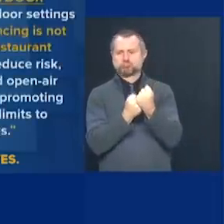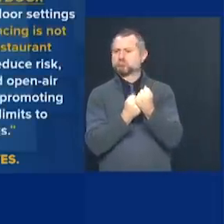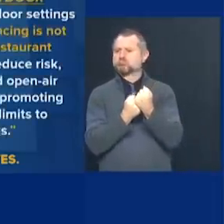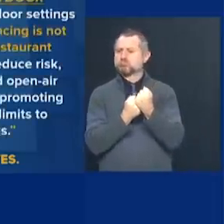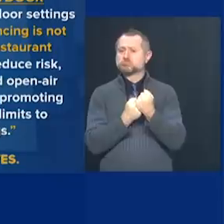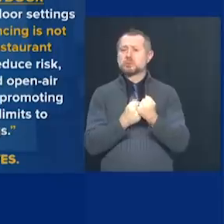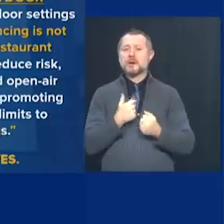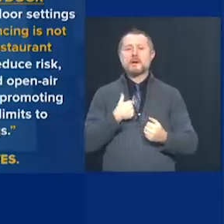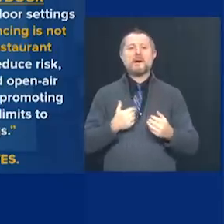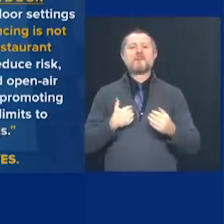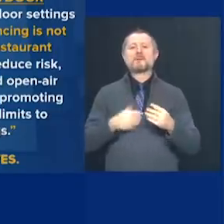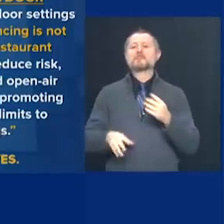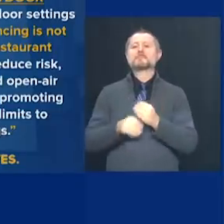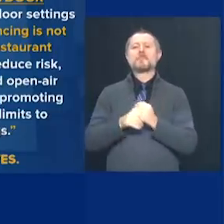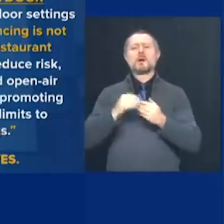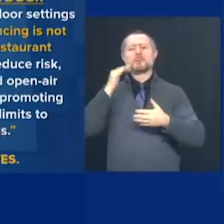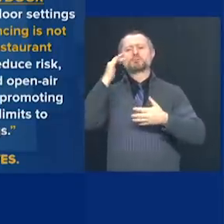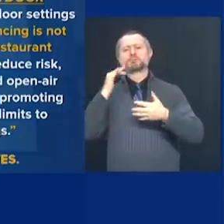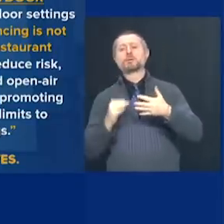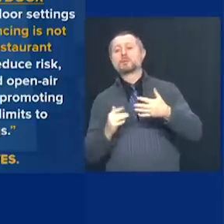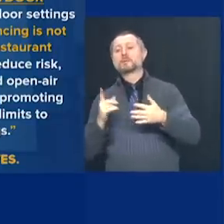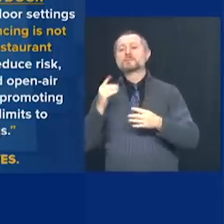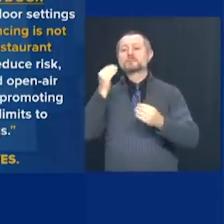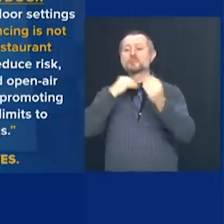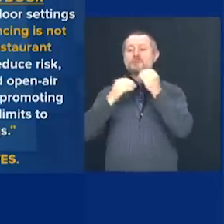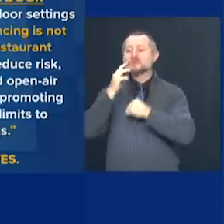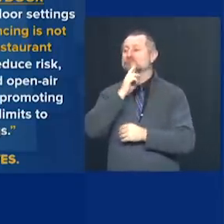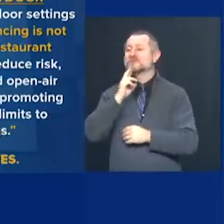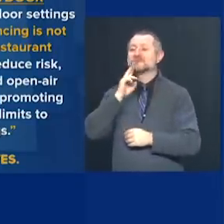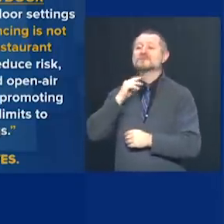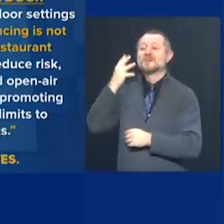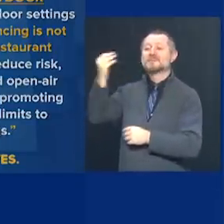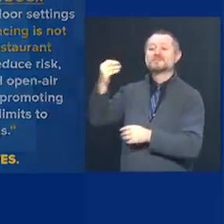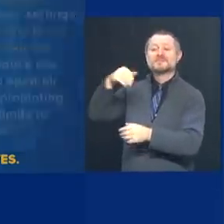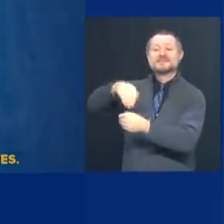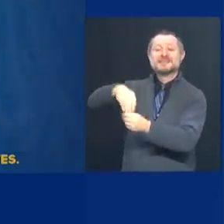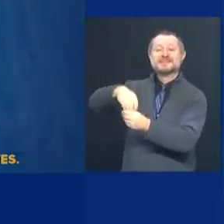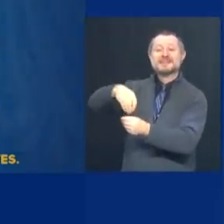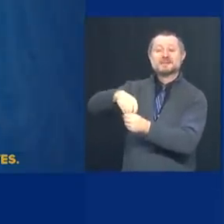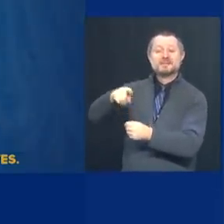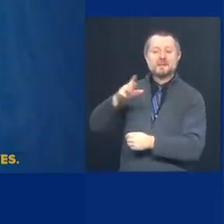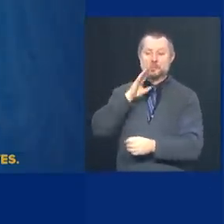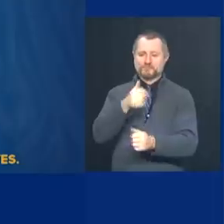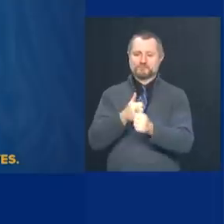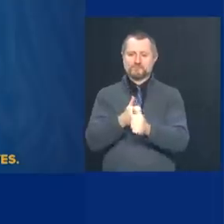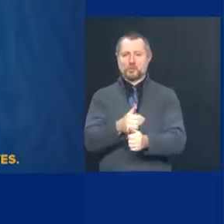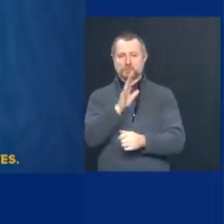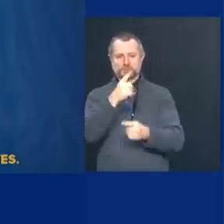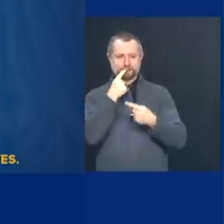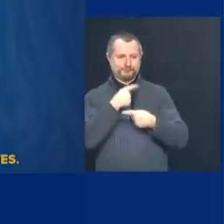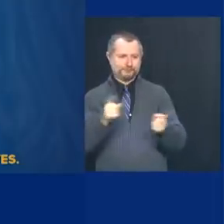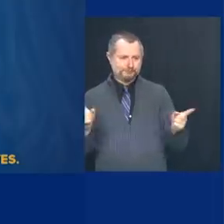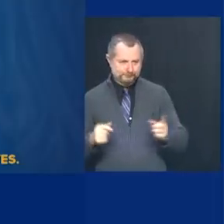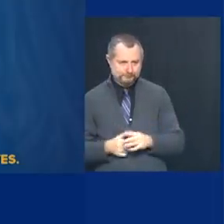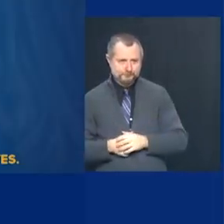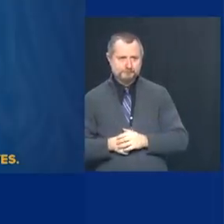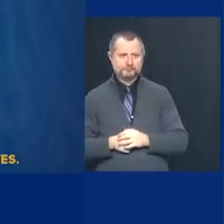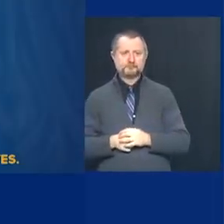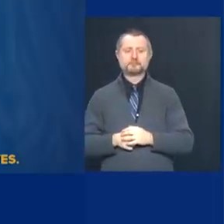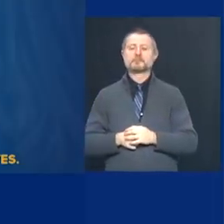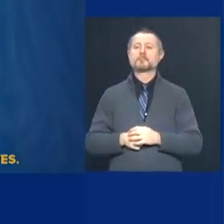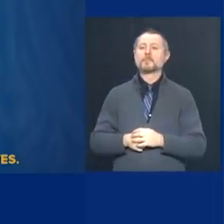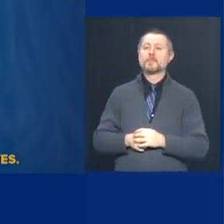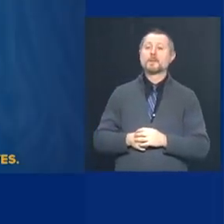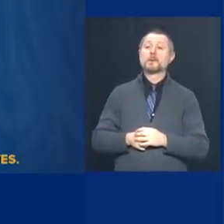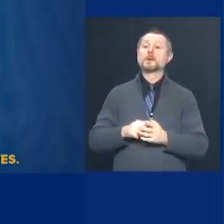guidance on indoor dining especially. And, uh, we're going to follow their guidance. Uh, if after